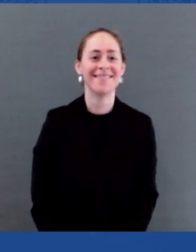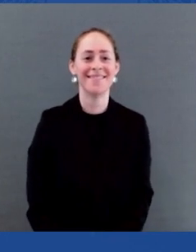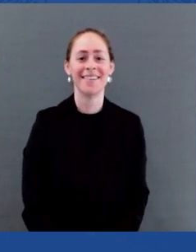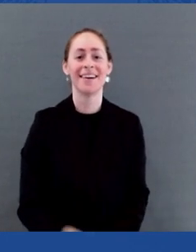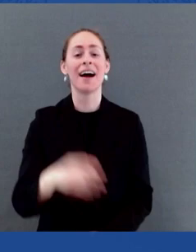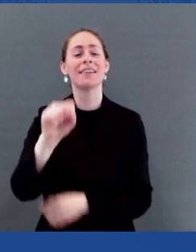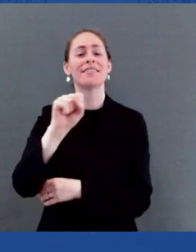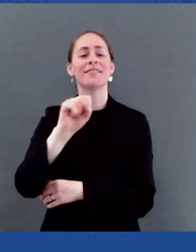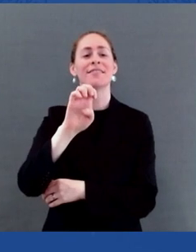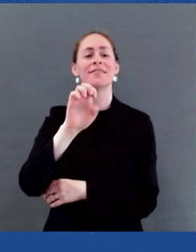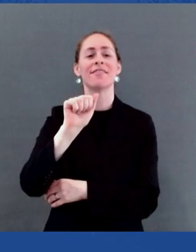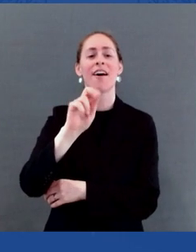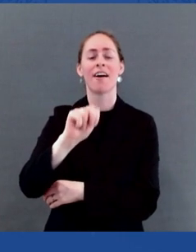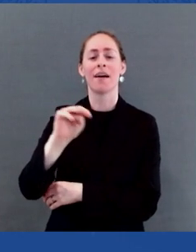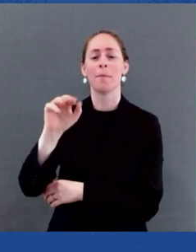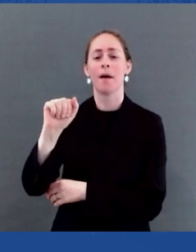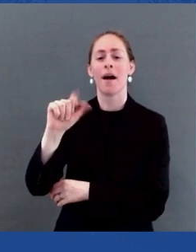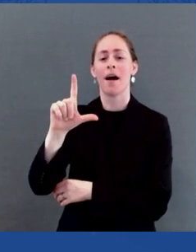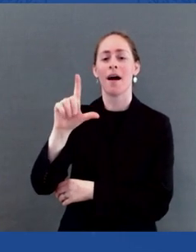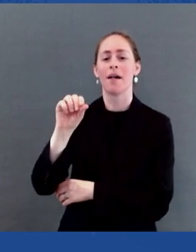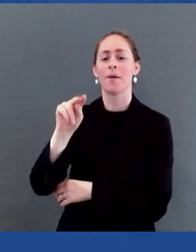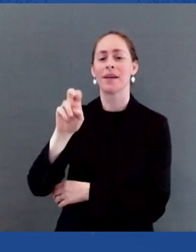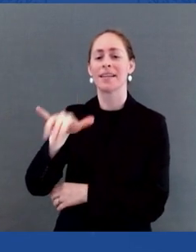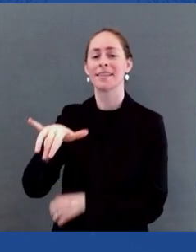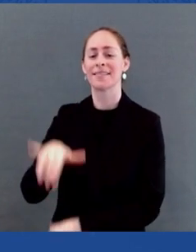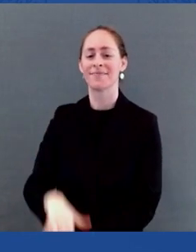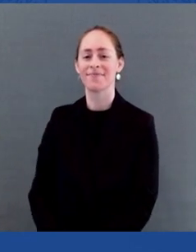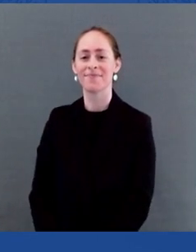Jennifer. The President's Cicilline. David.